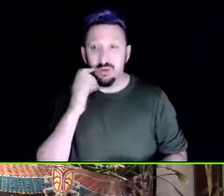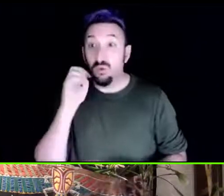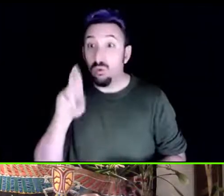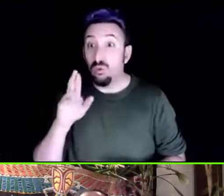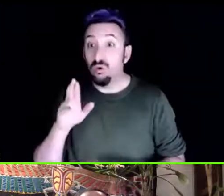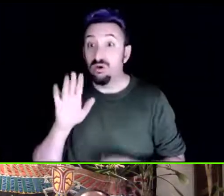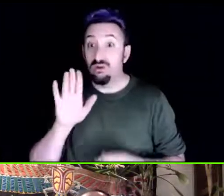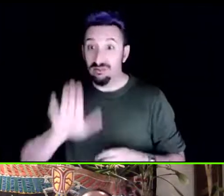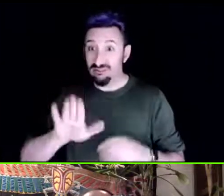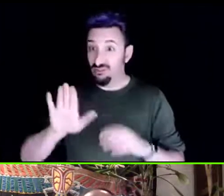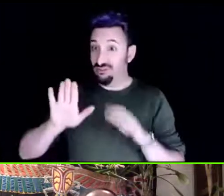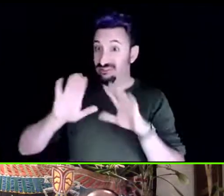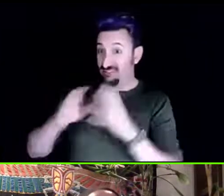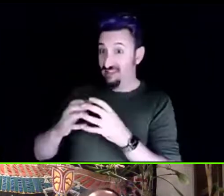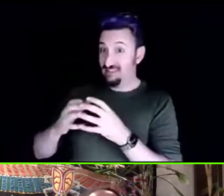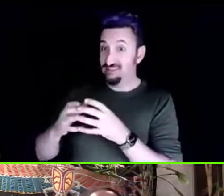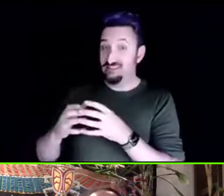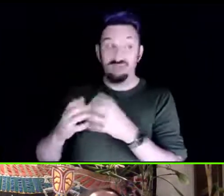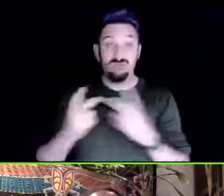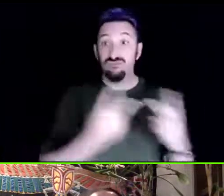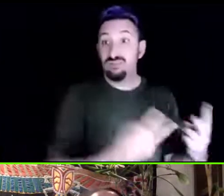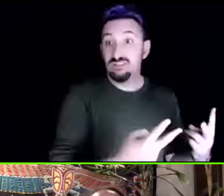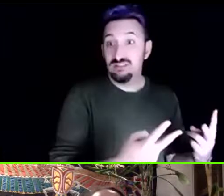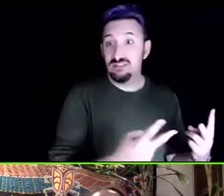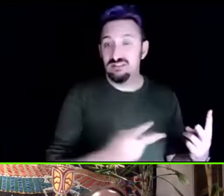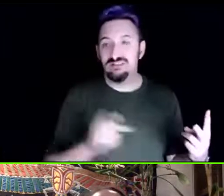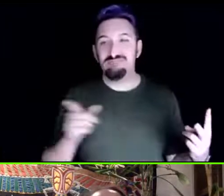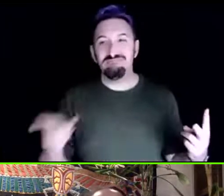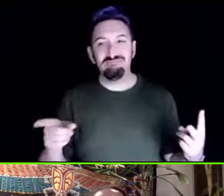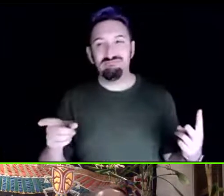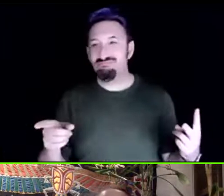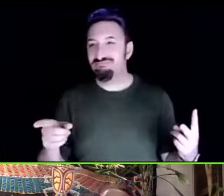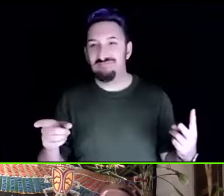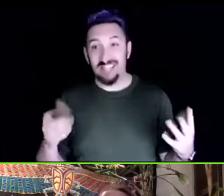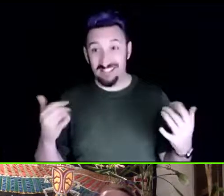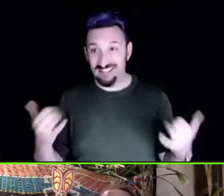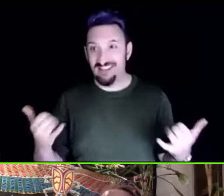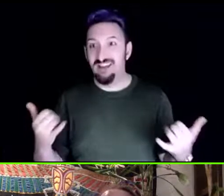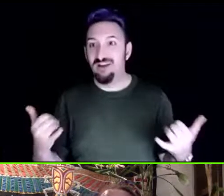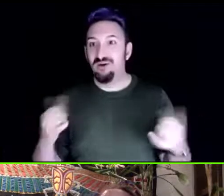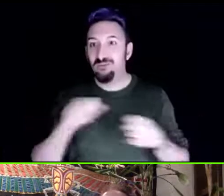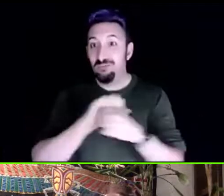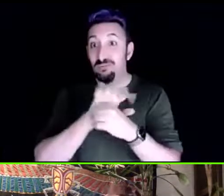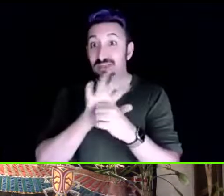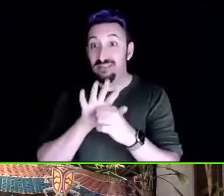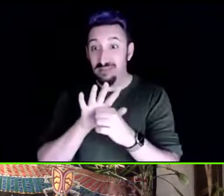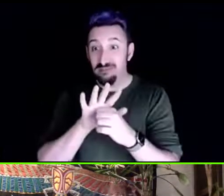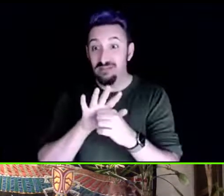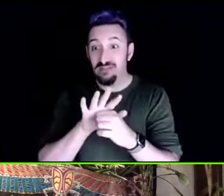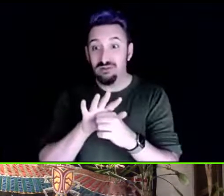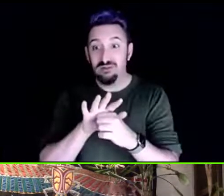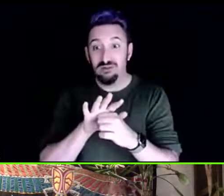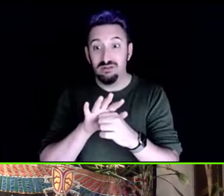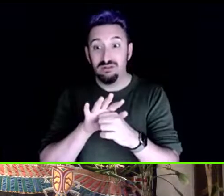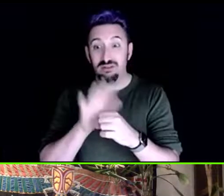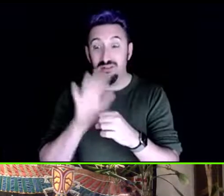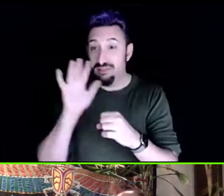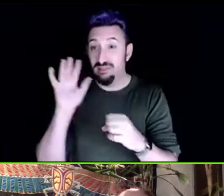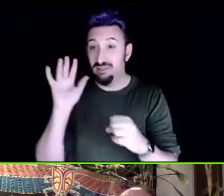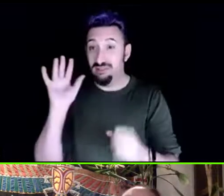except for now in the pandemic the pandemic in many ways was a real um